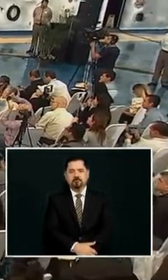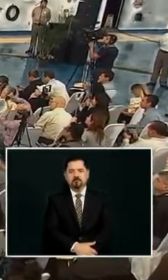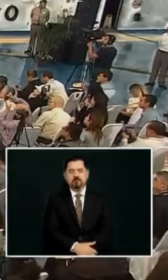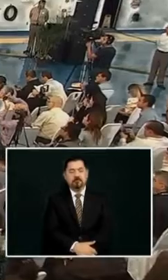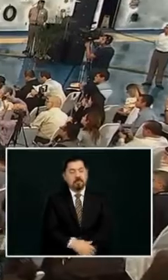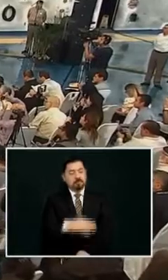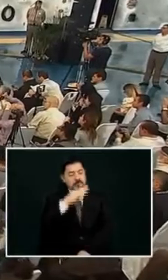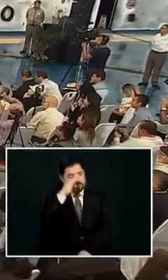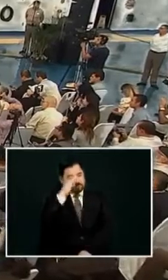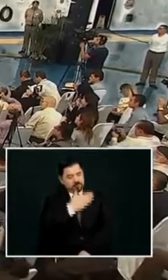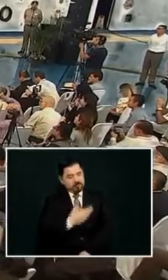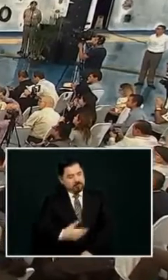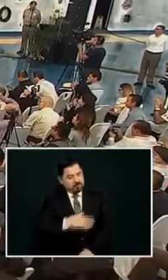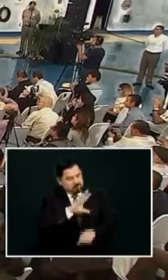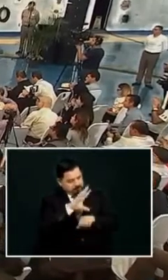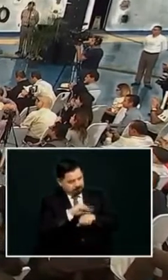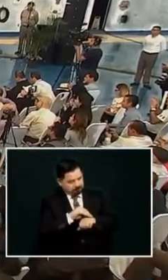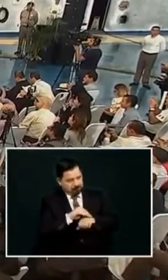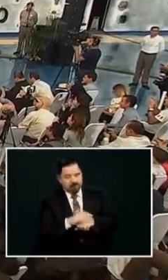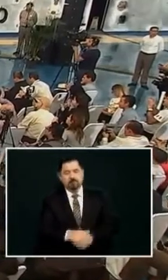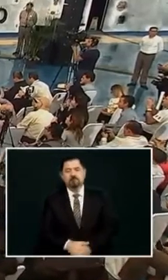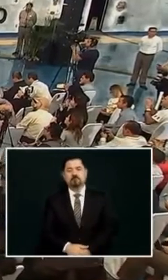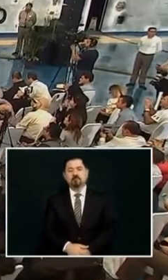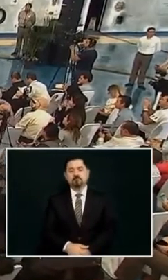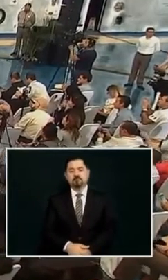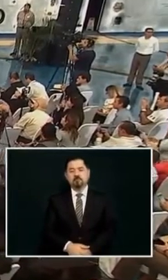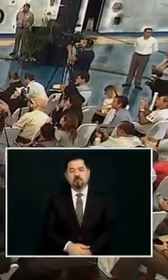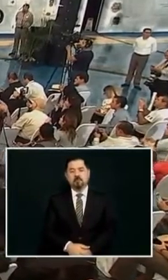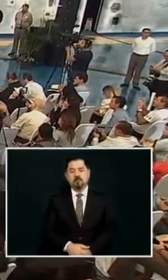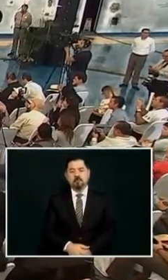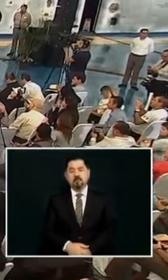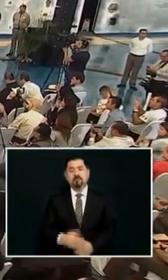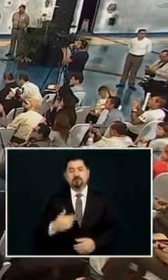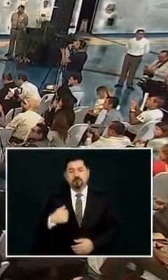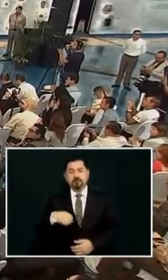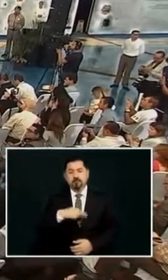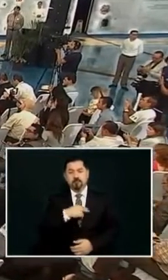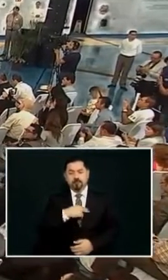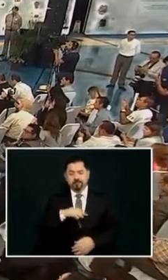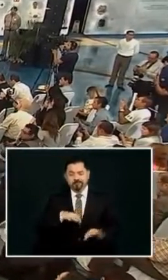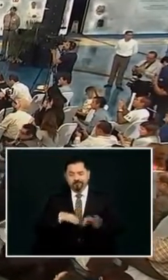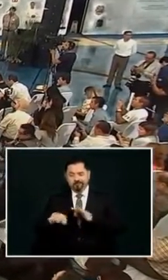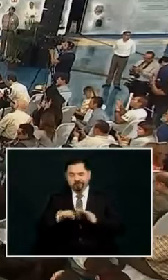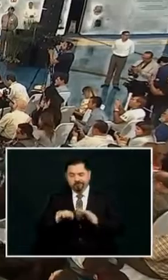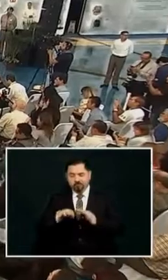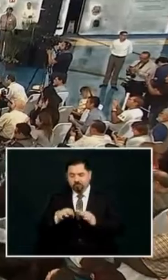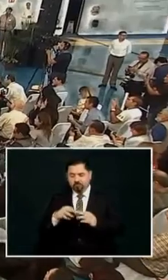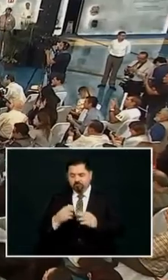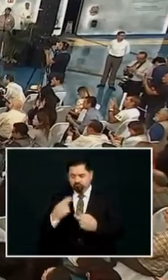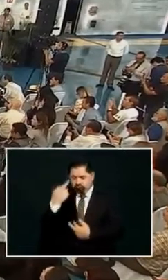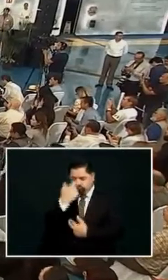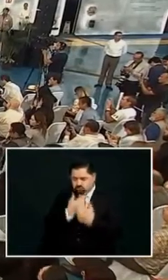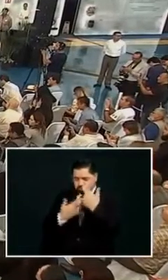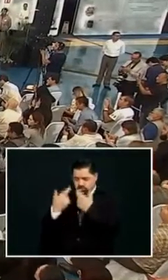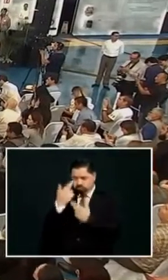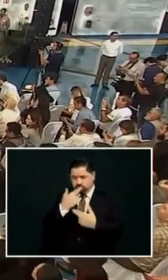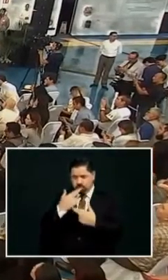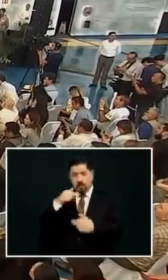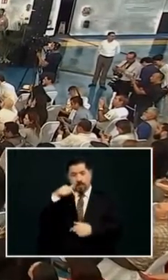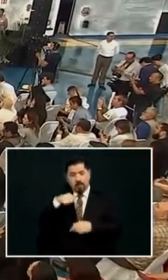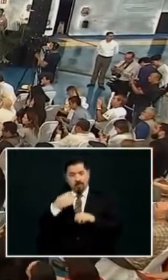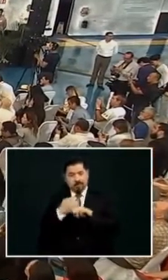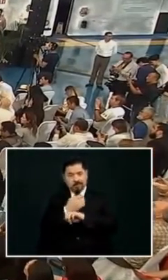so the so due to the analysis that we did in the state